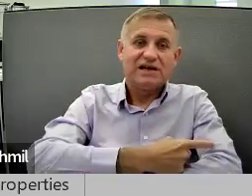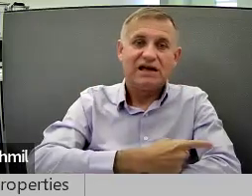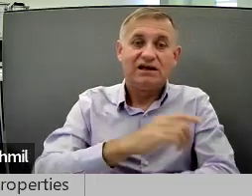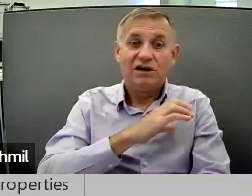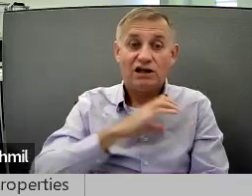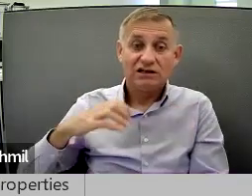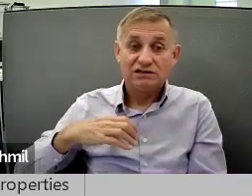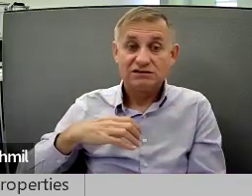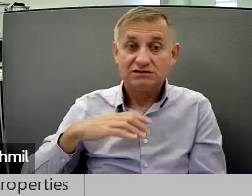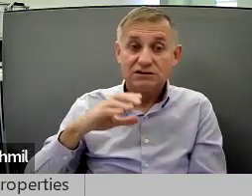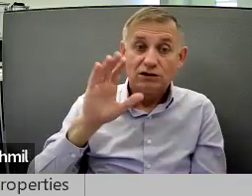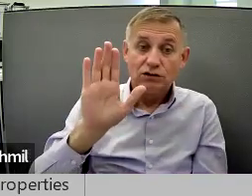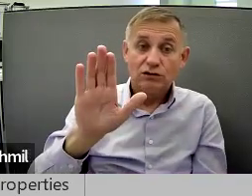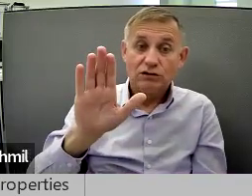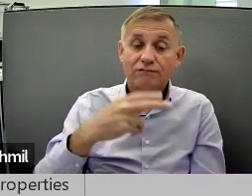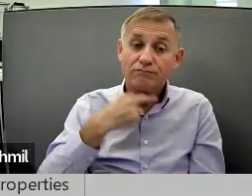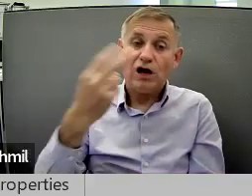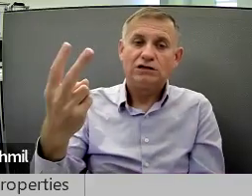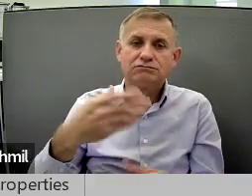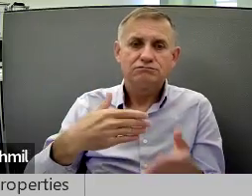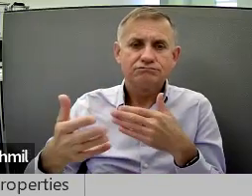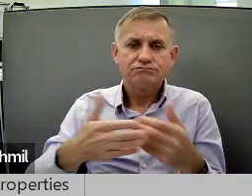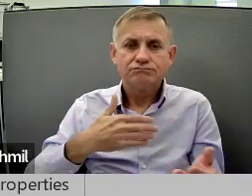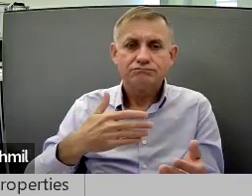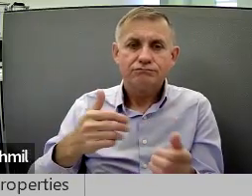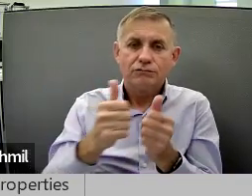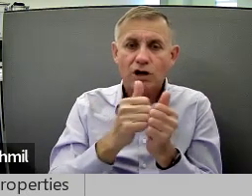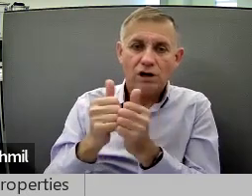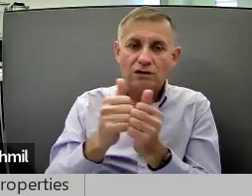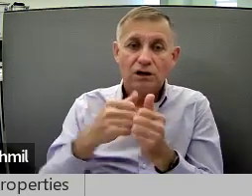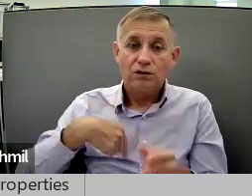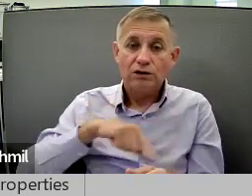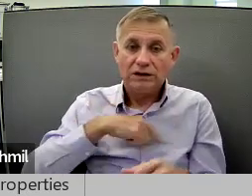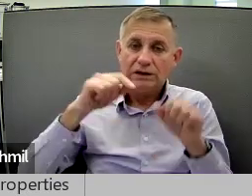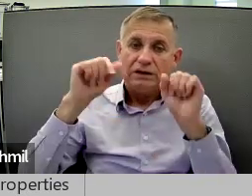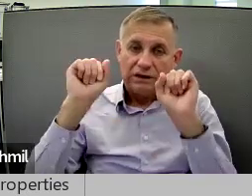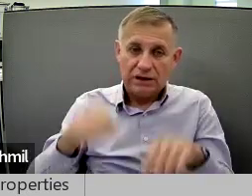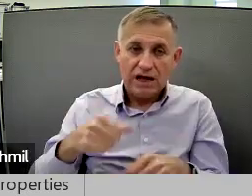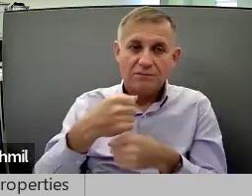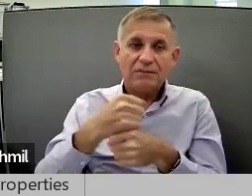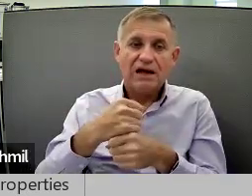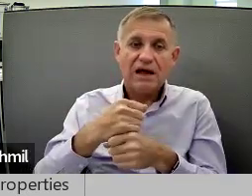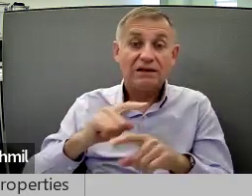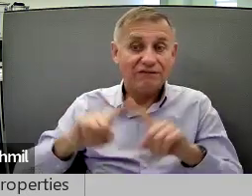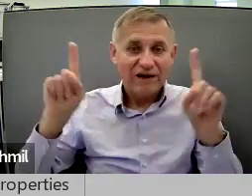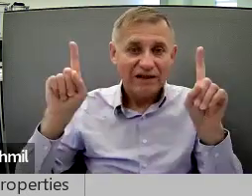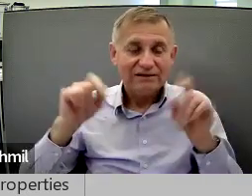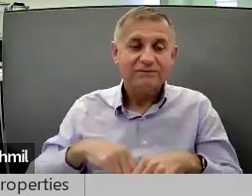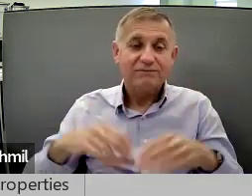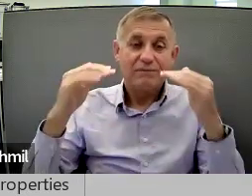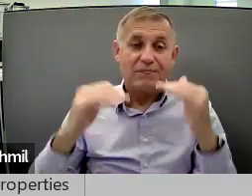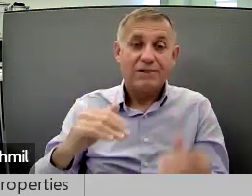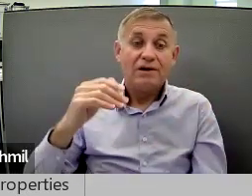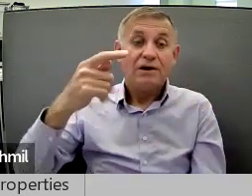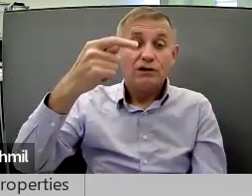on the first day of council. Your voice matters. Your Together, we can make a difference.